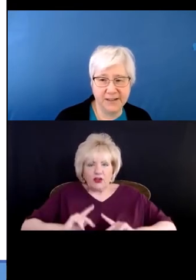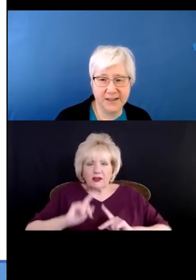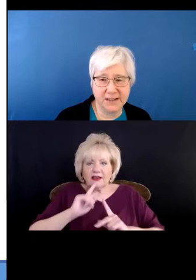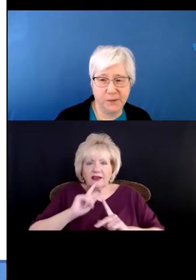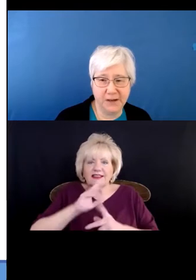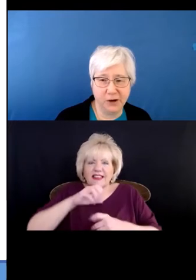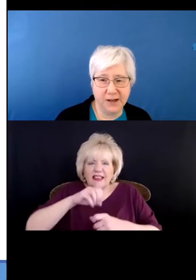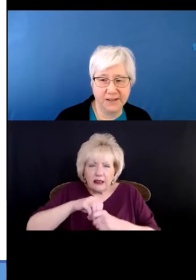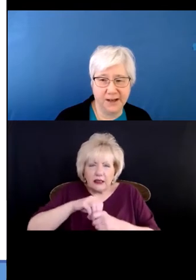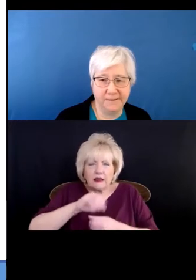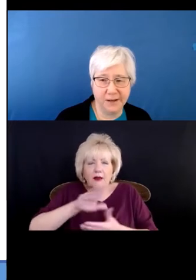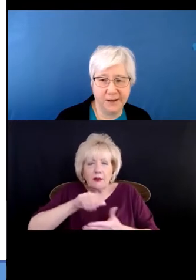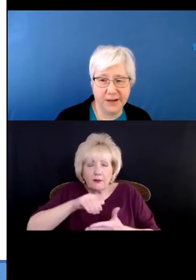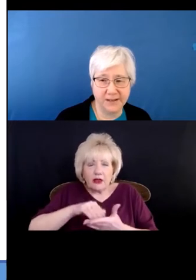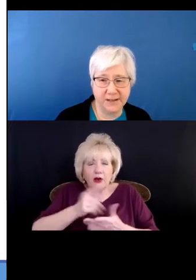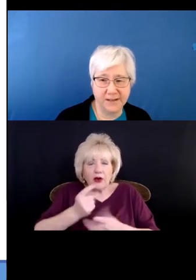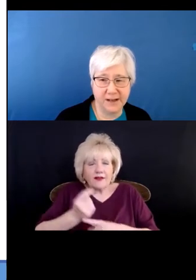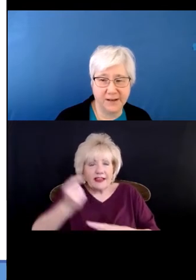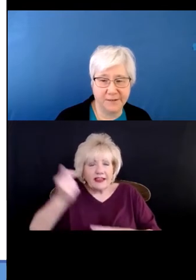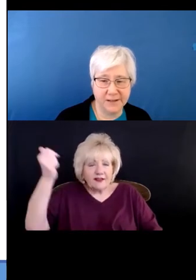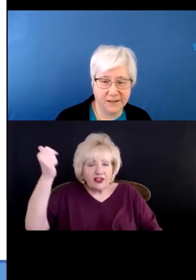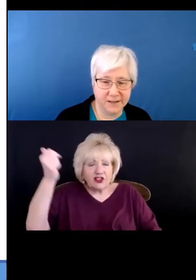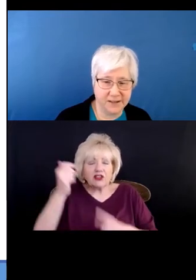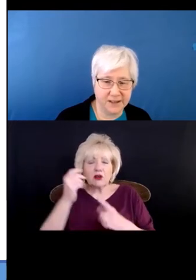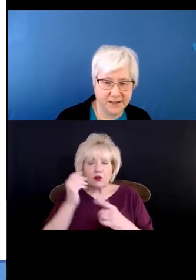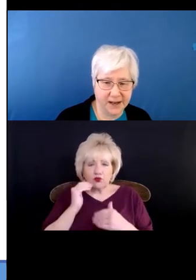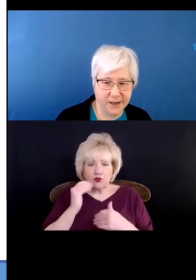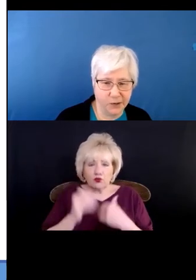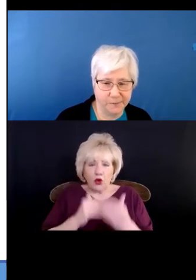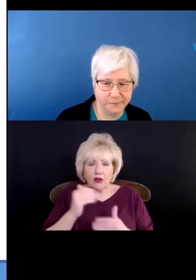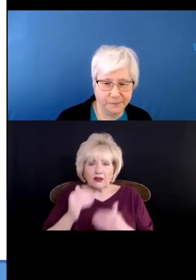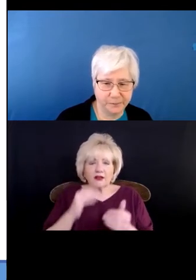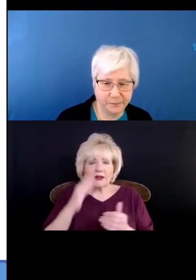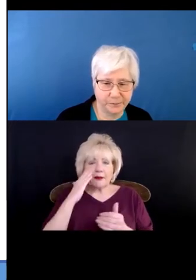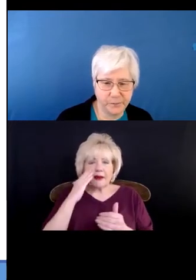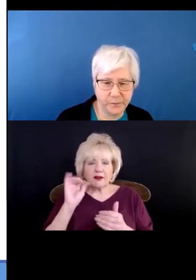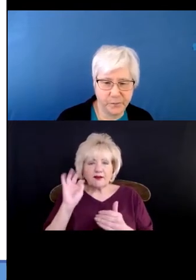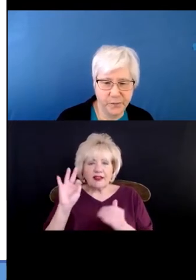process because of the presence of an assistance animal.